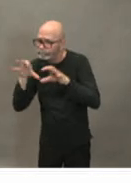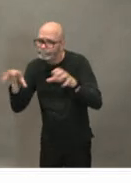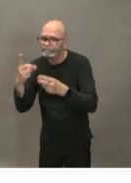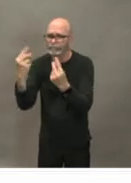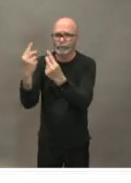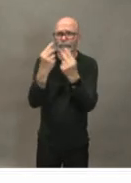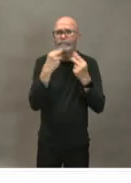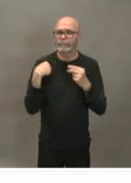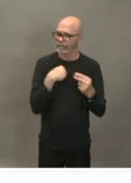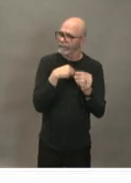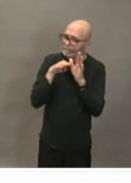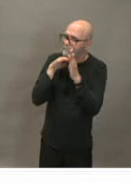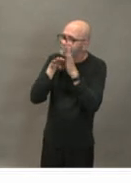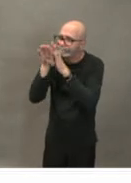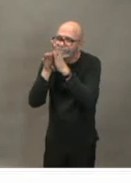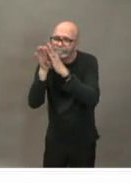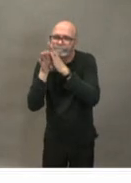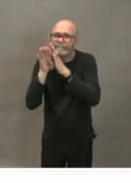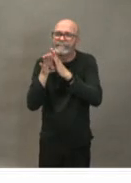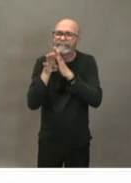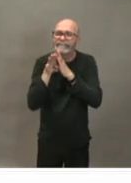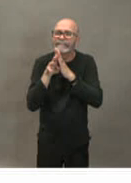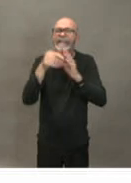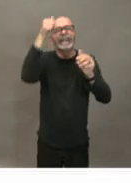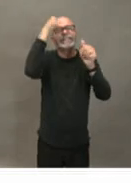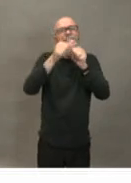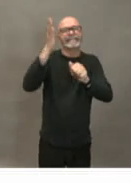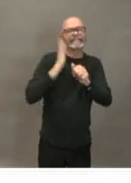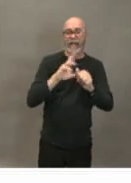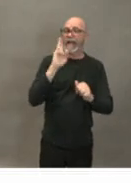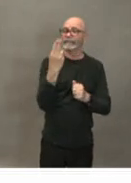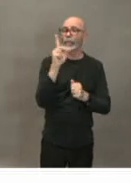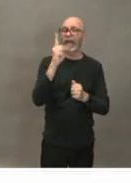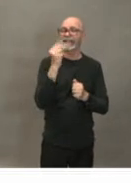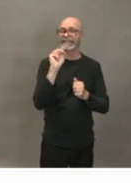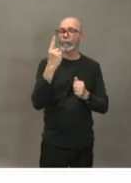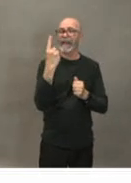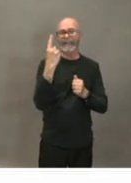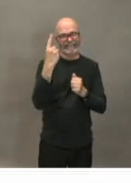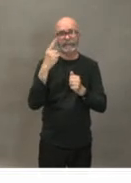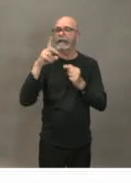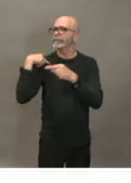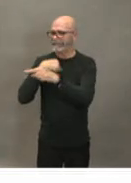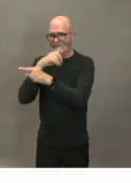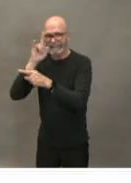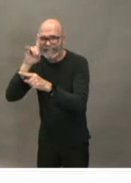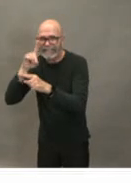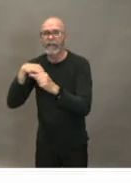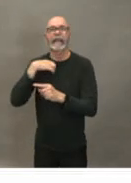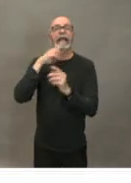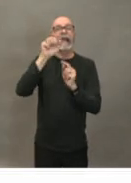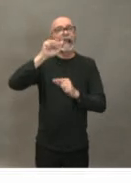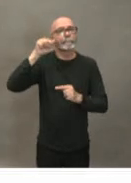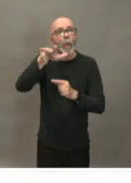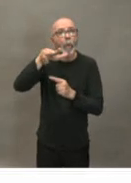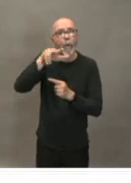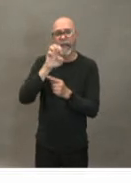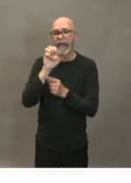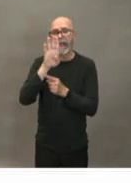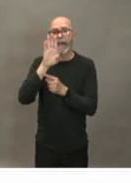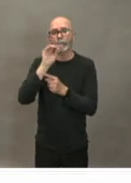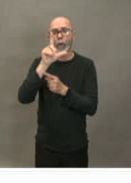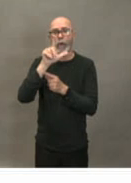h1n1 and the experience we developed for that as well as what we did for things like ebola we have a lot so we have a lot to build on